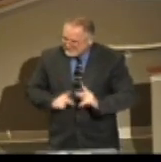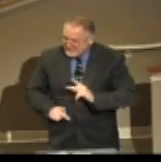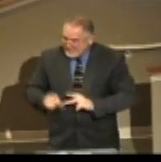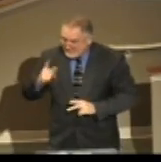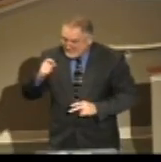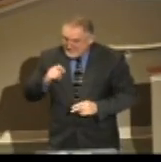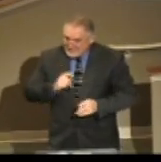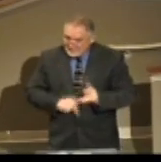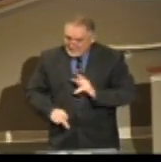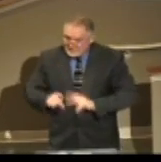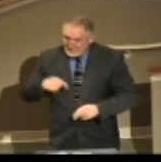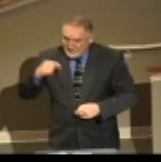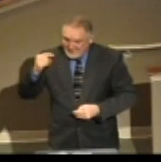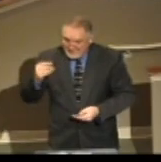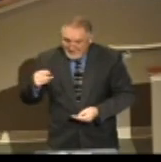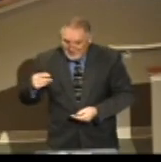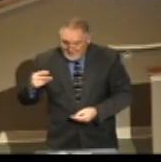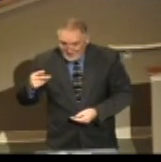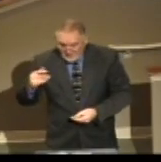because those which are abidden